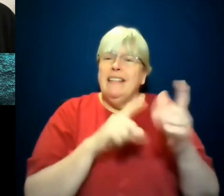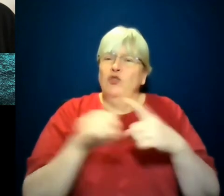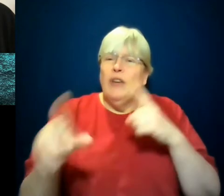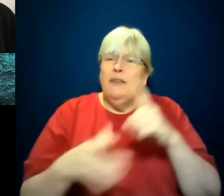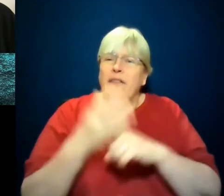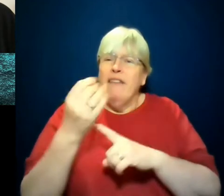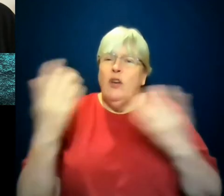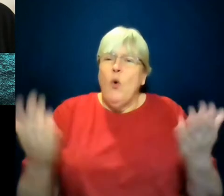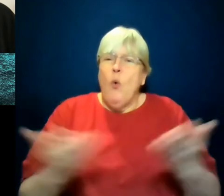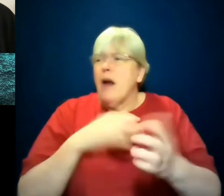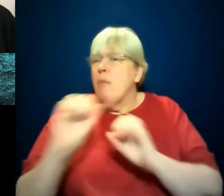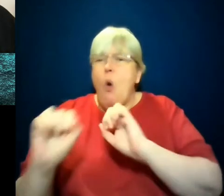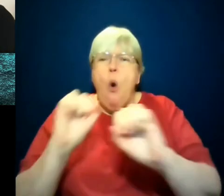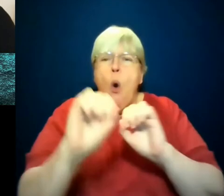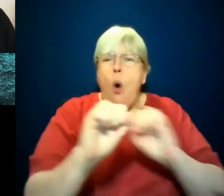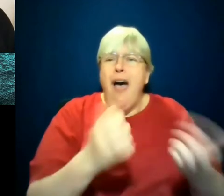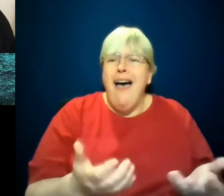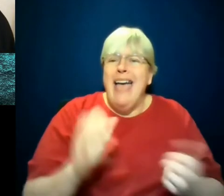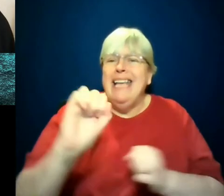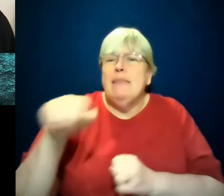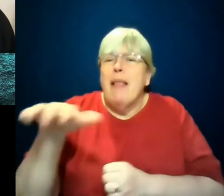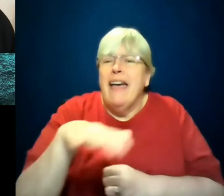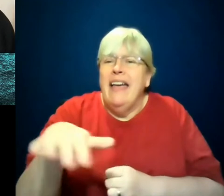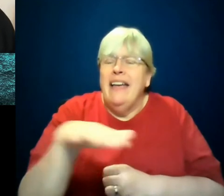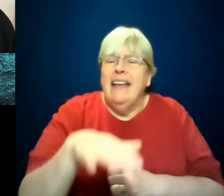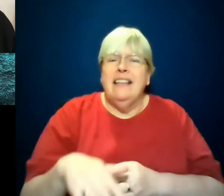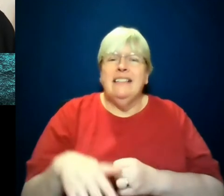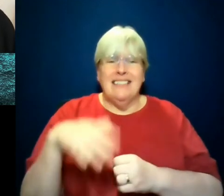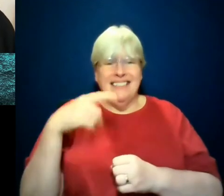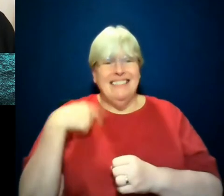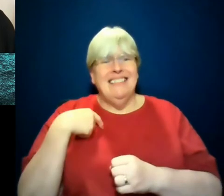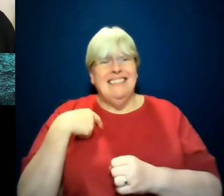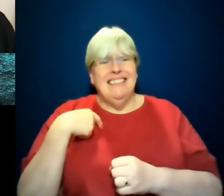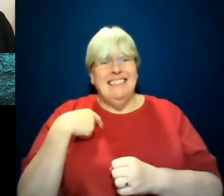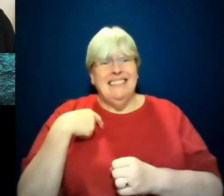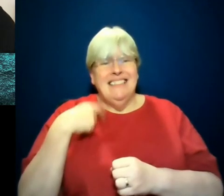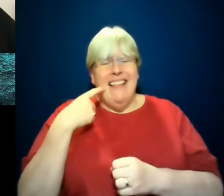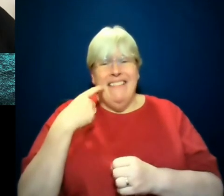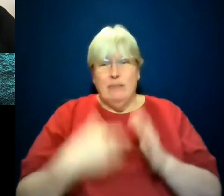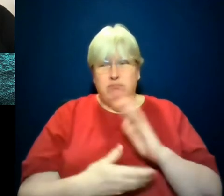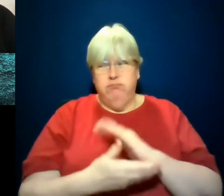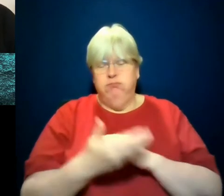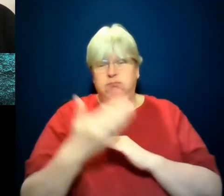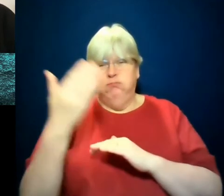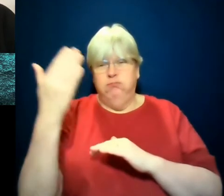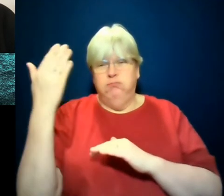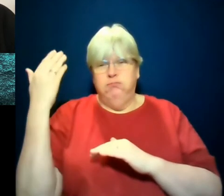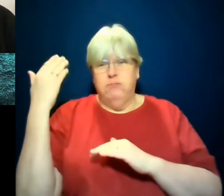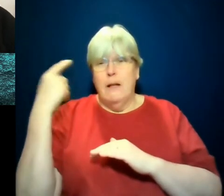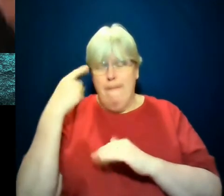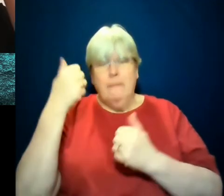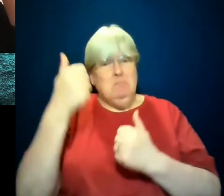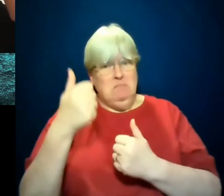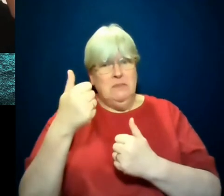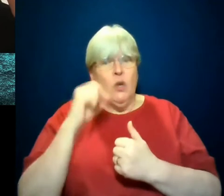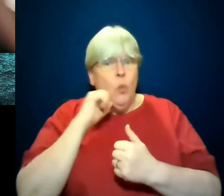he can simply see and do his job. And that seems to go so far back, but you think, well, how can he? Will he ever?